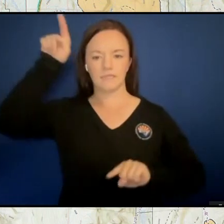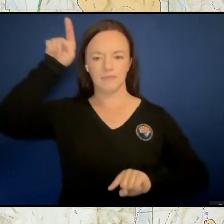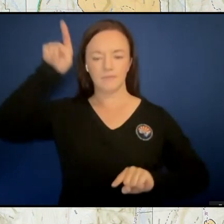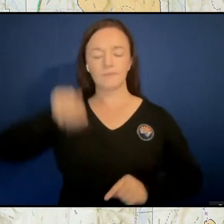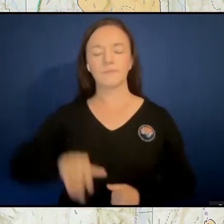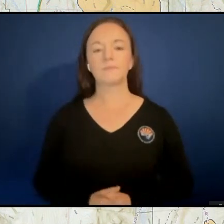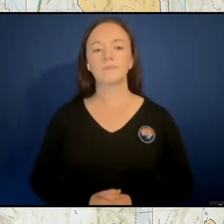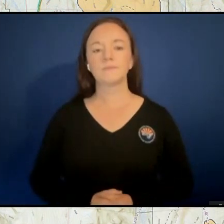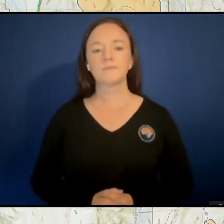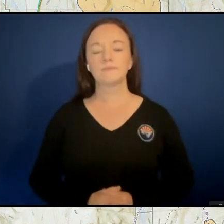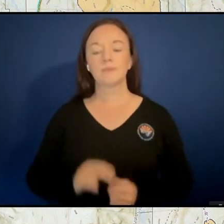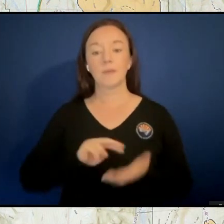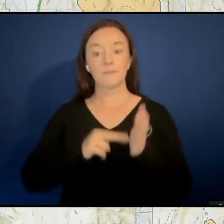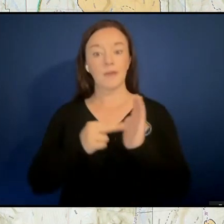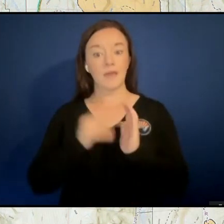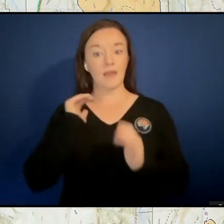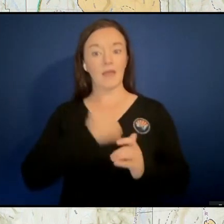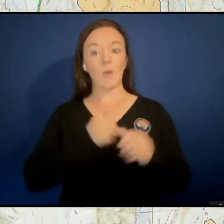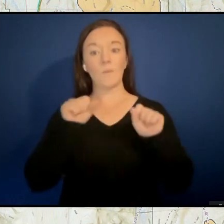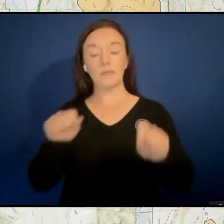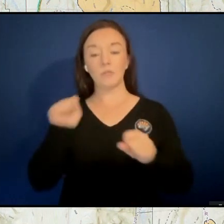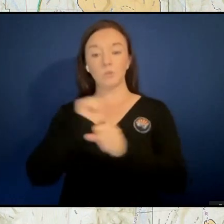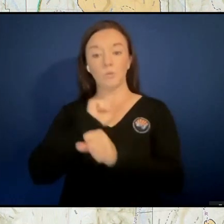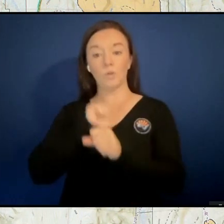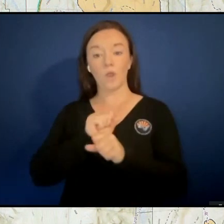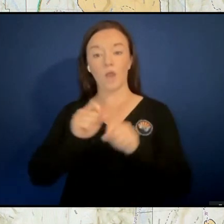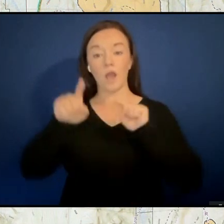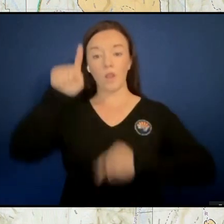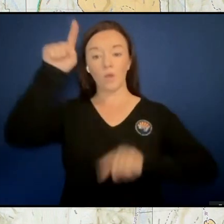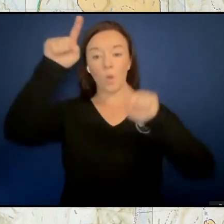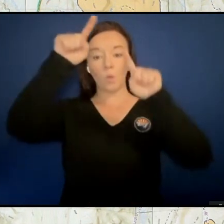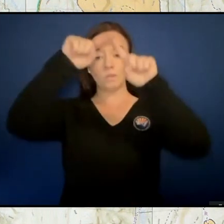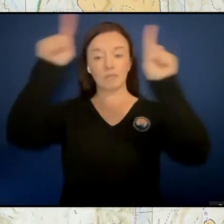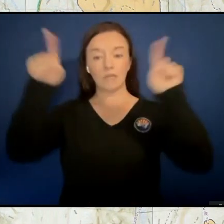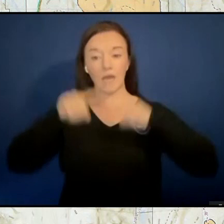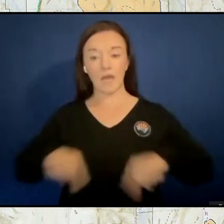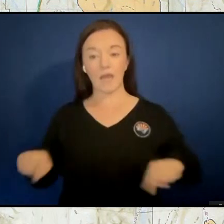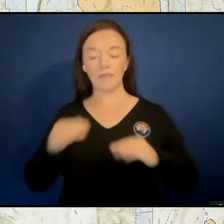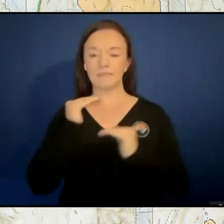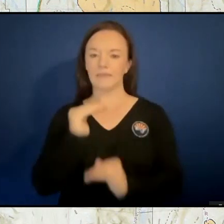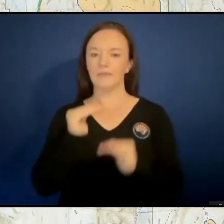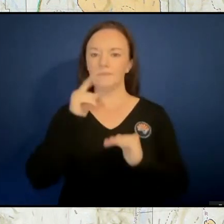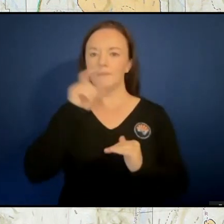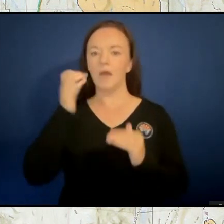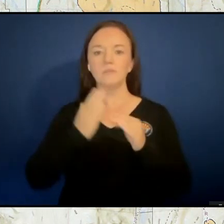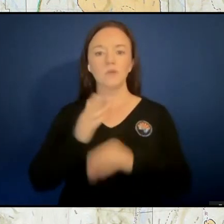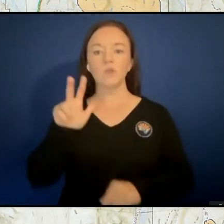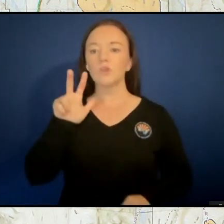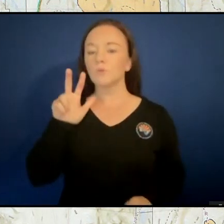continue to work on those lines past a certain point, because it was three quarters of an inch plus, and, and frankly, it was just too muddy.